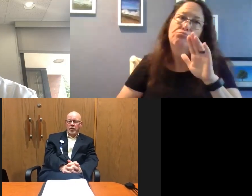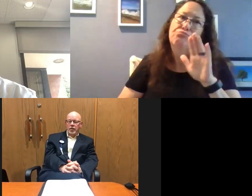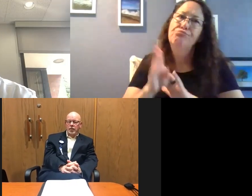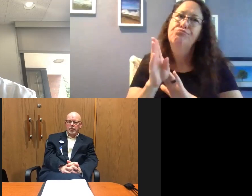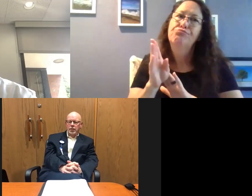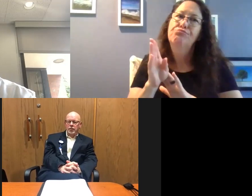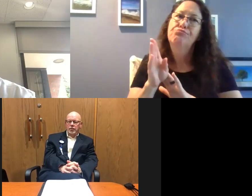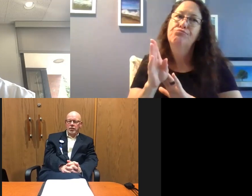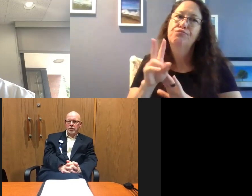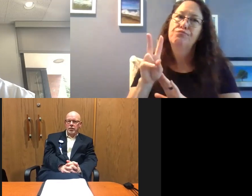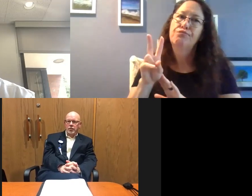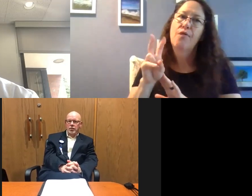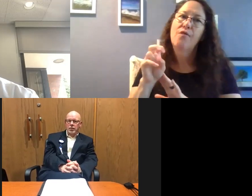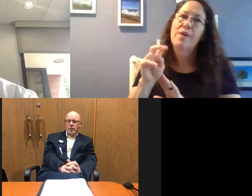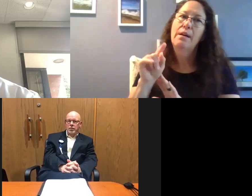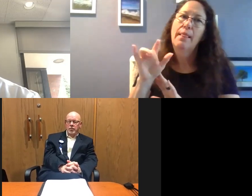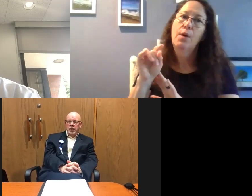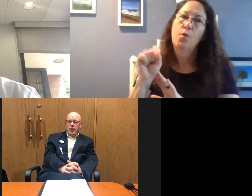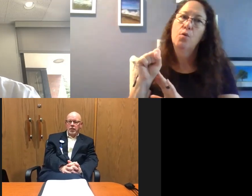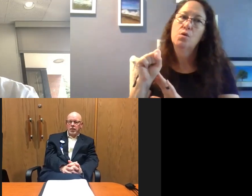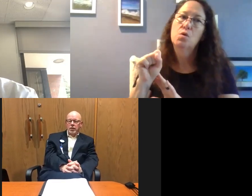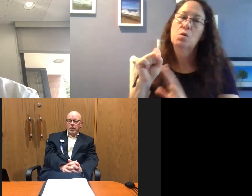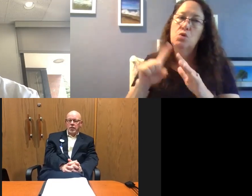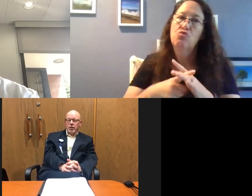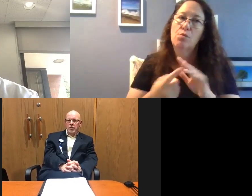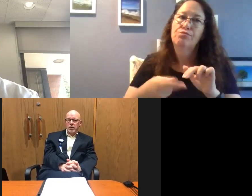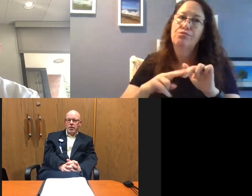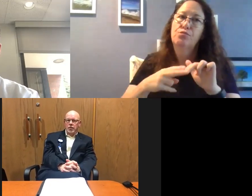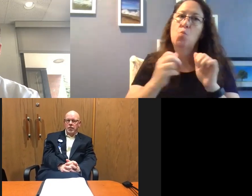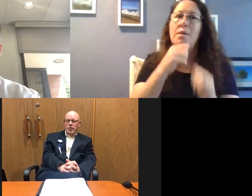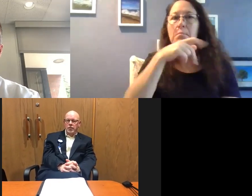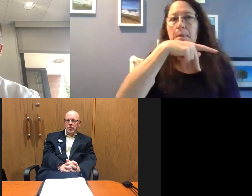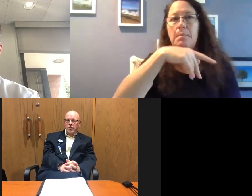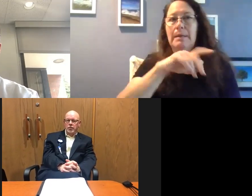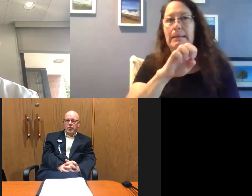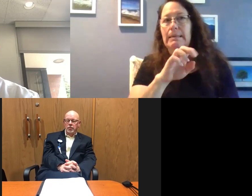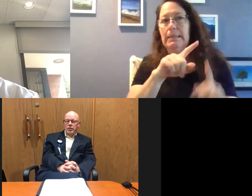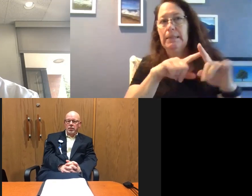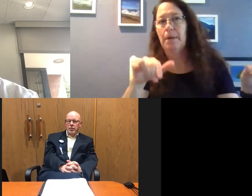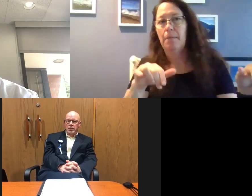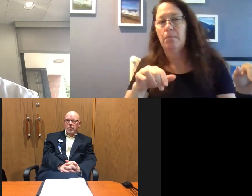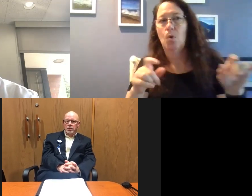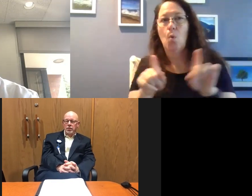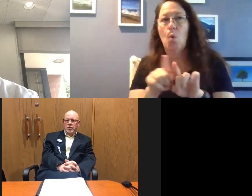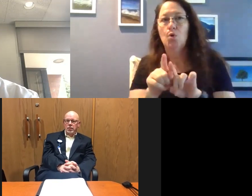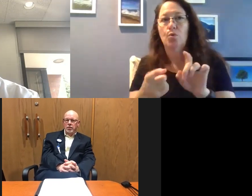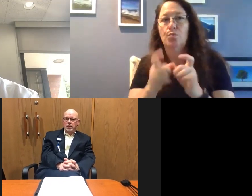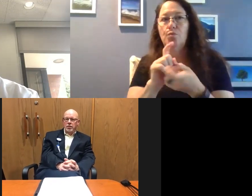ramped up with, uh, ventilators when we, we started to ramp up with PPE. We also can convert, uh,